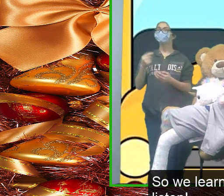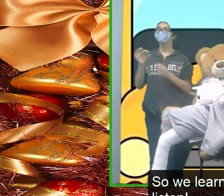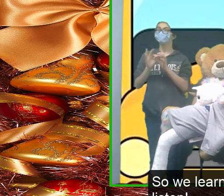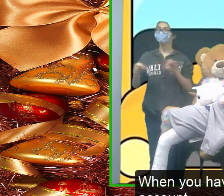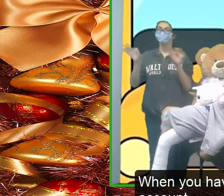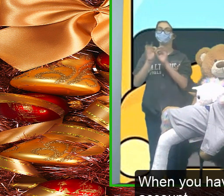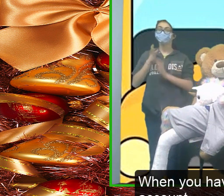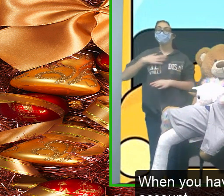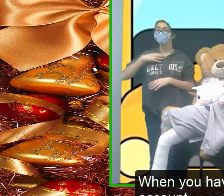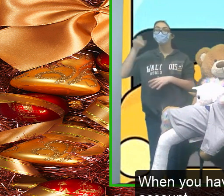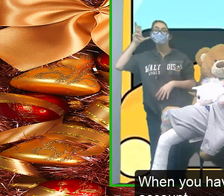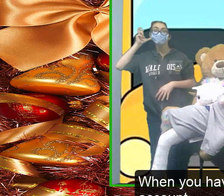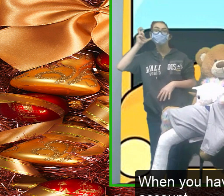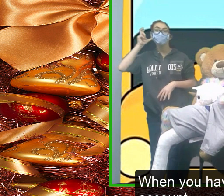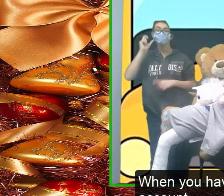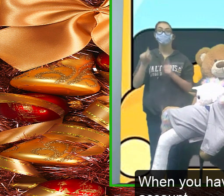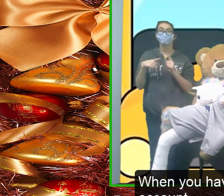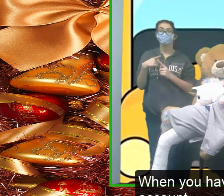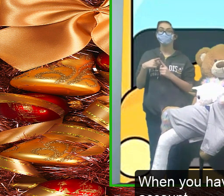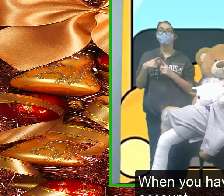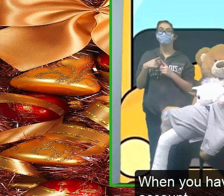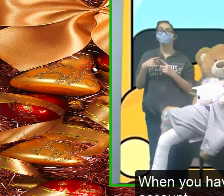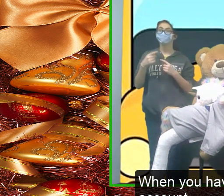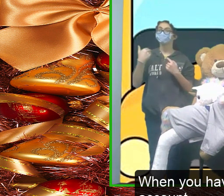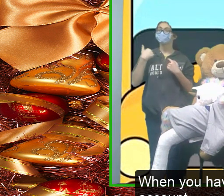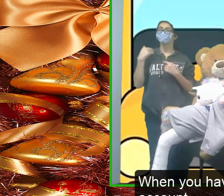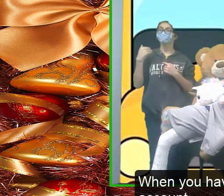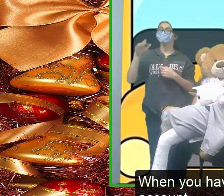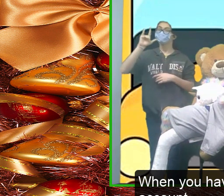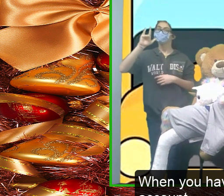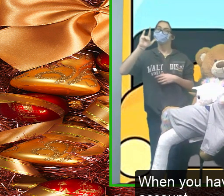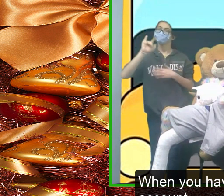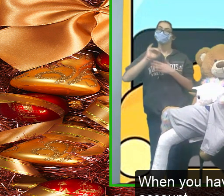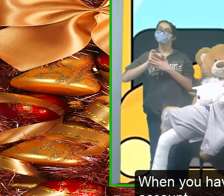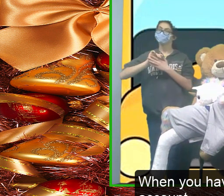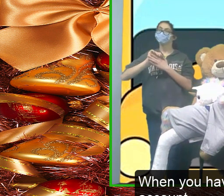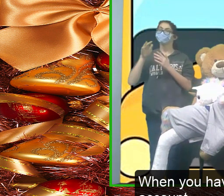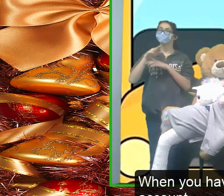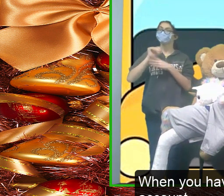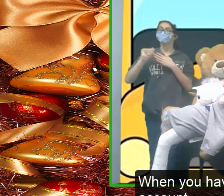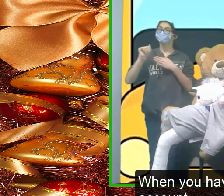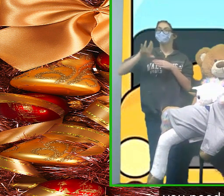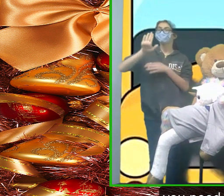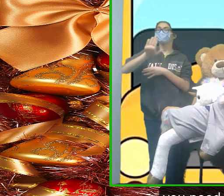when you have 25 sore bucks in your bank account